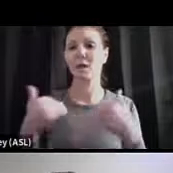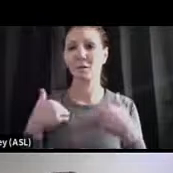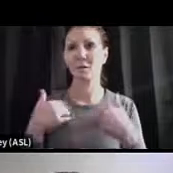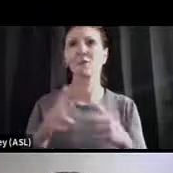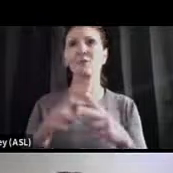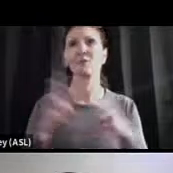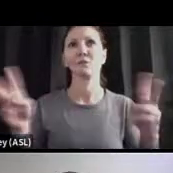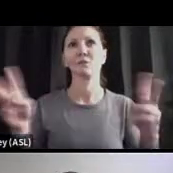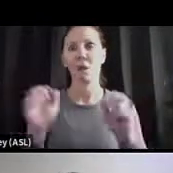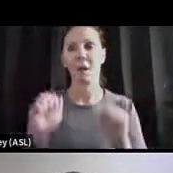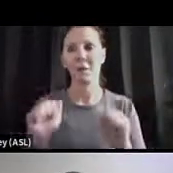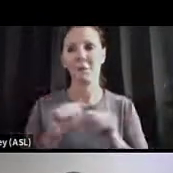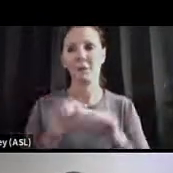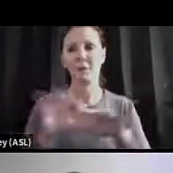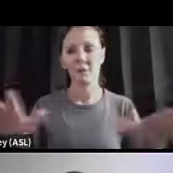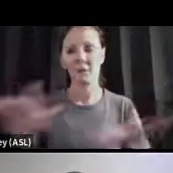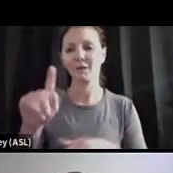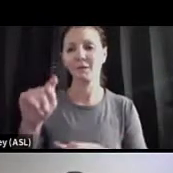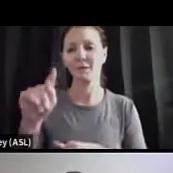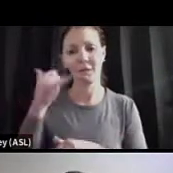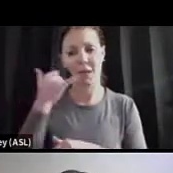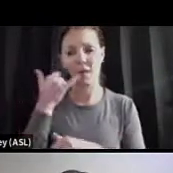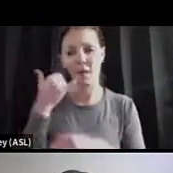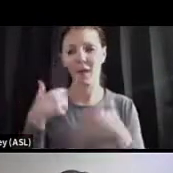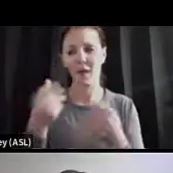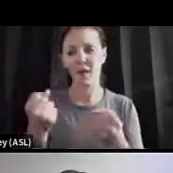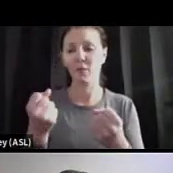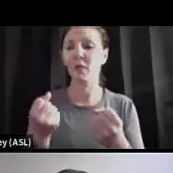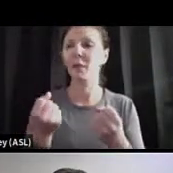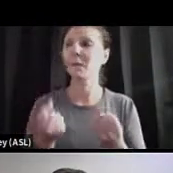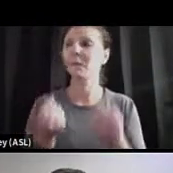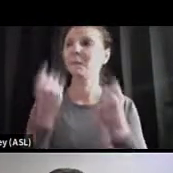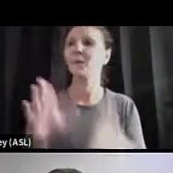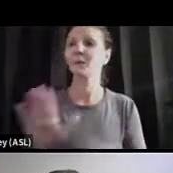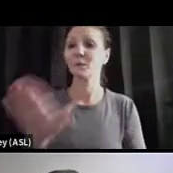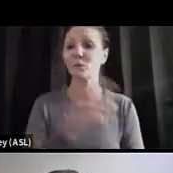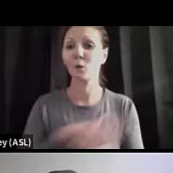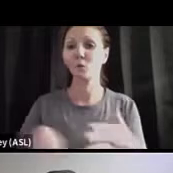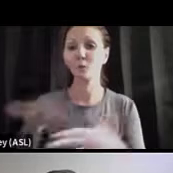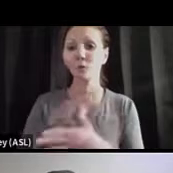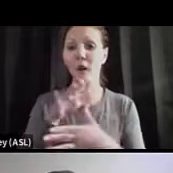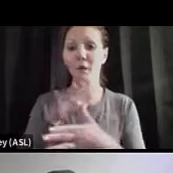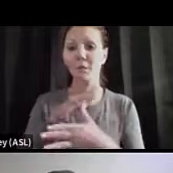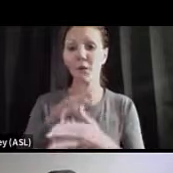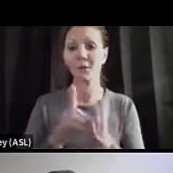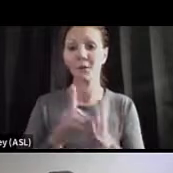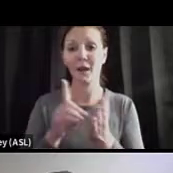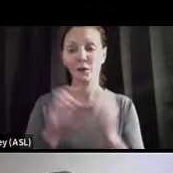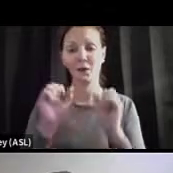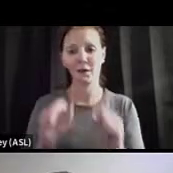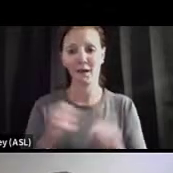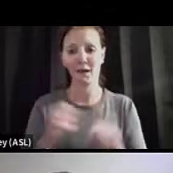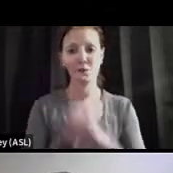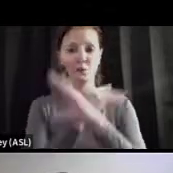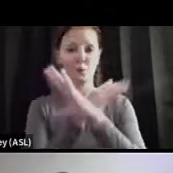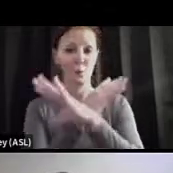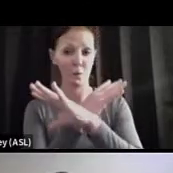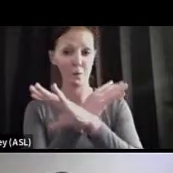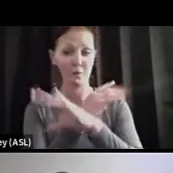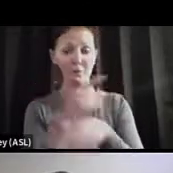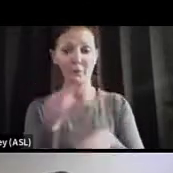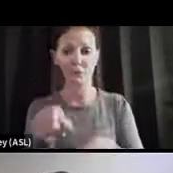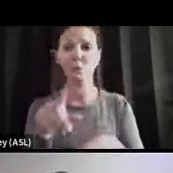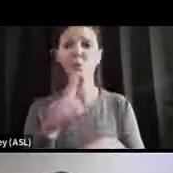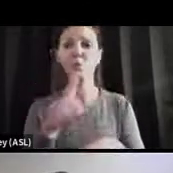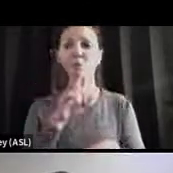So many of your primary care providers are able to see you in a video visit on Zoom. And it's a very